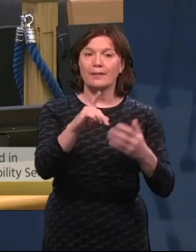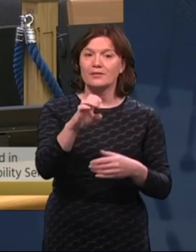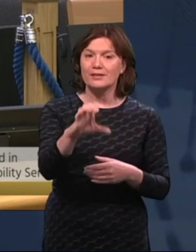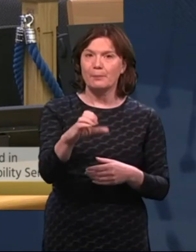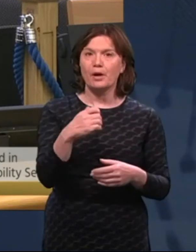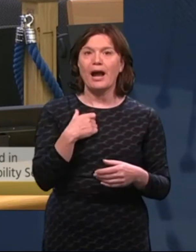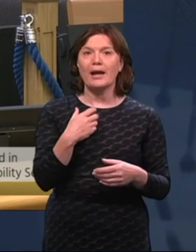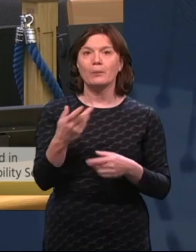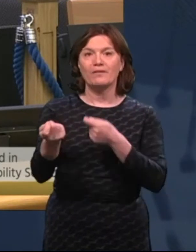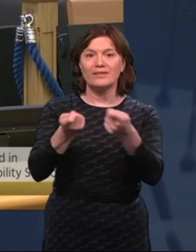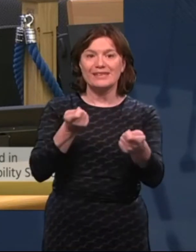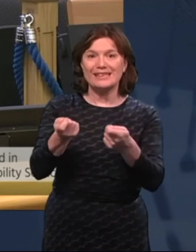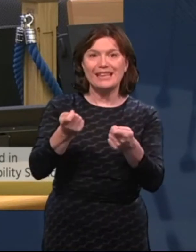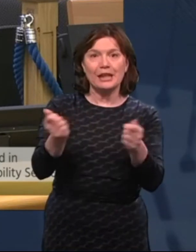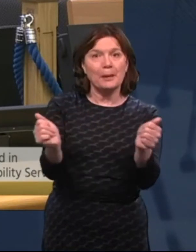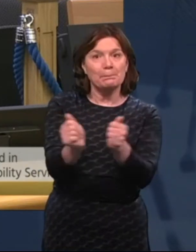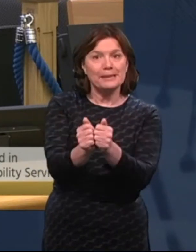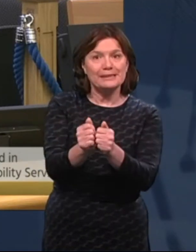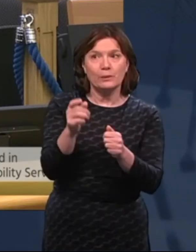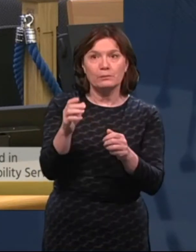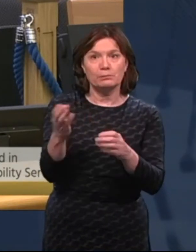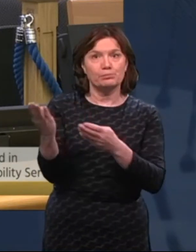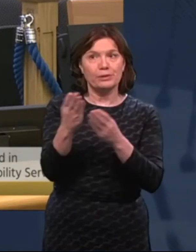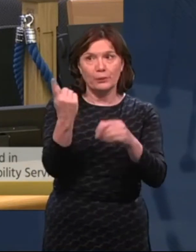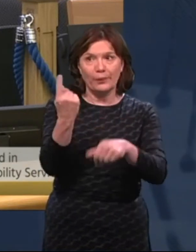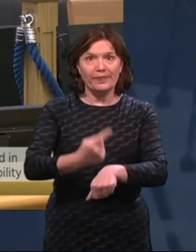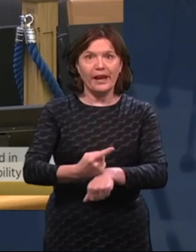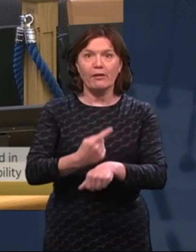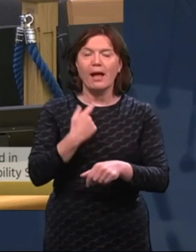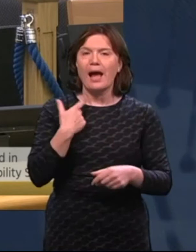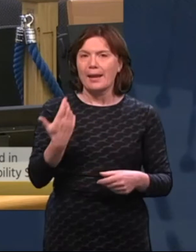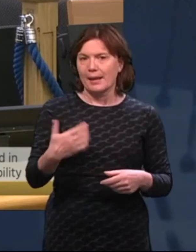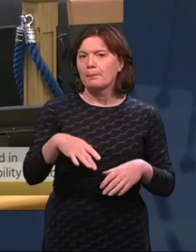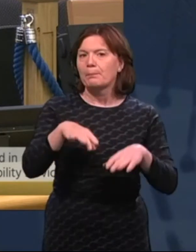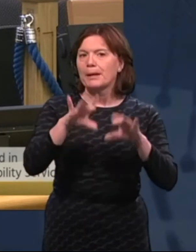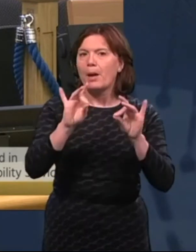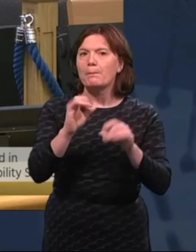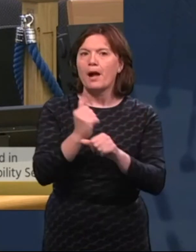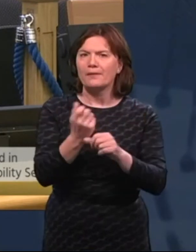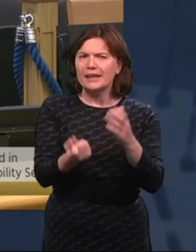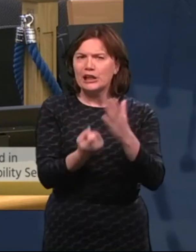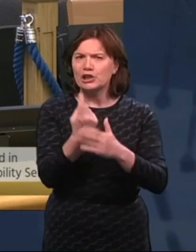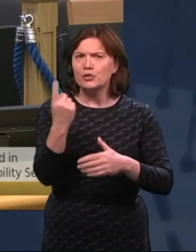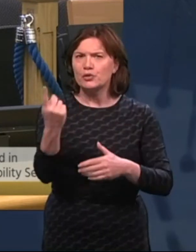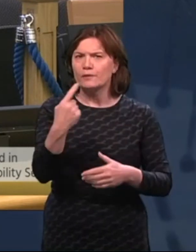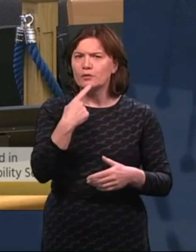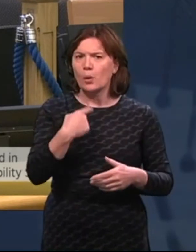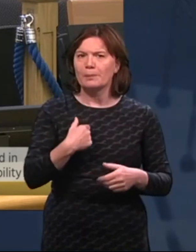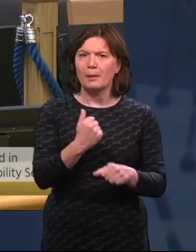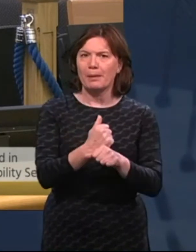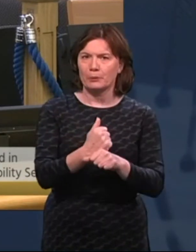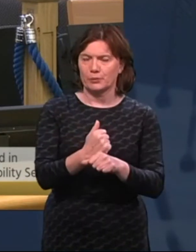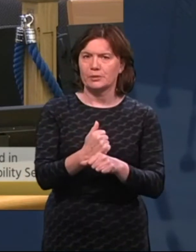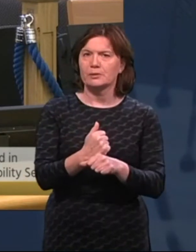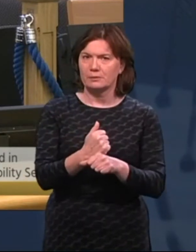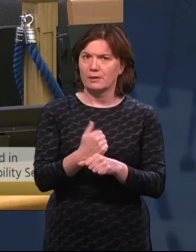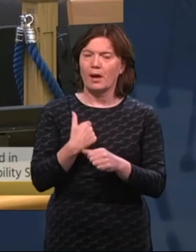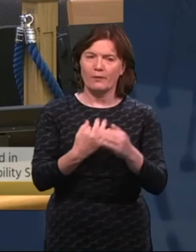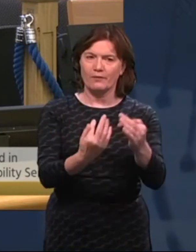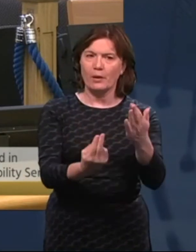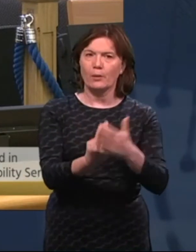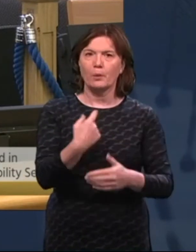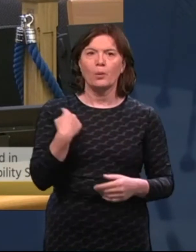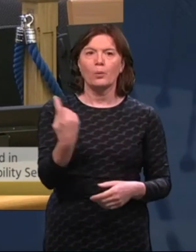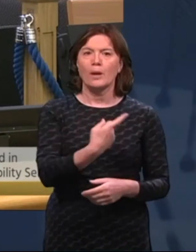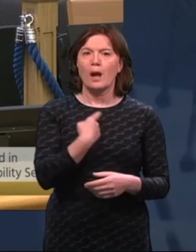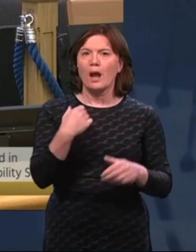facilitating a meeting with yourself there and C, taking up the particular issues that you have there on your desk. Because we all